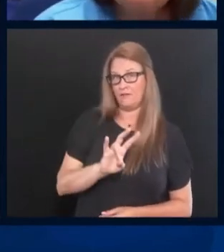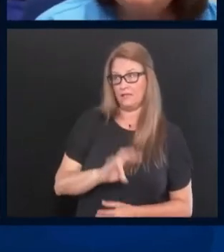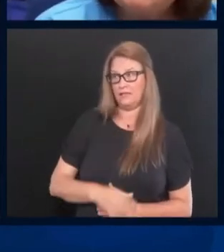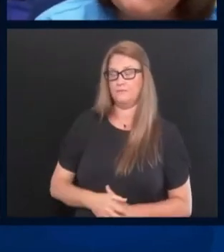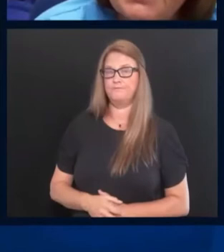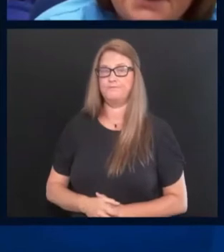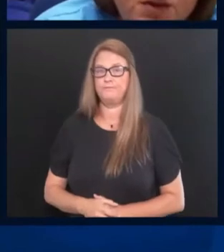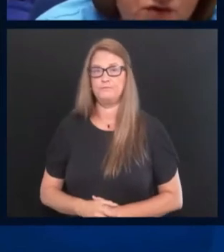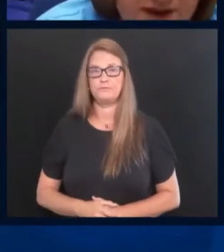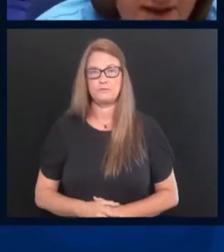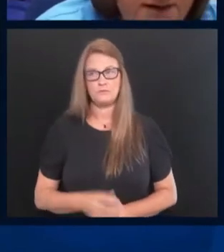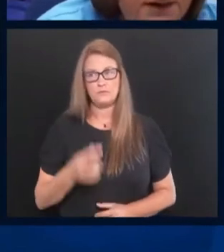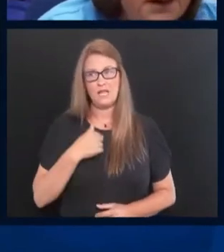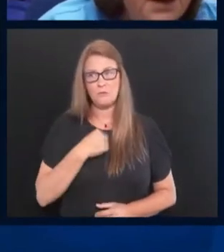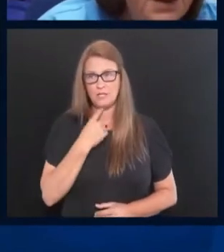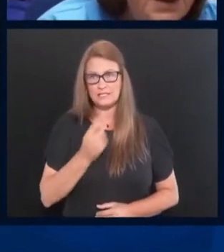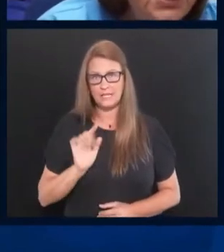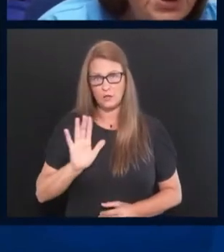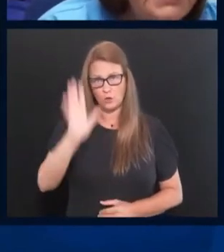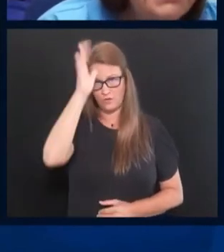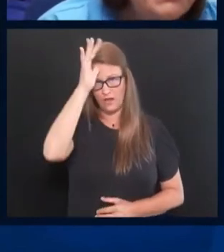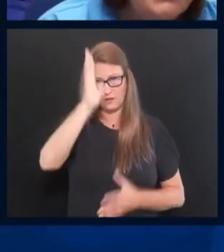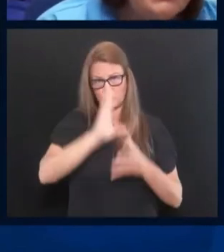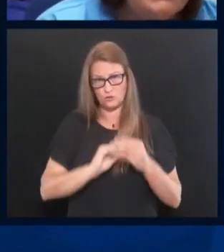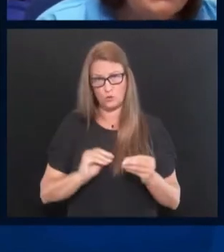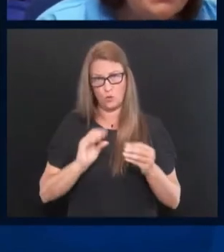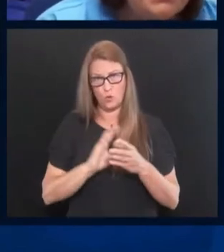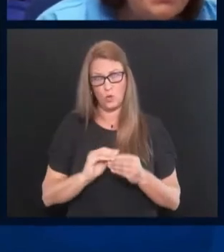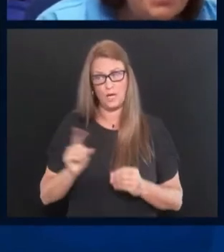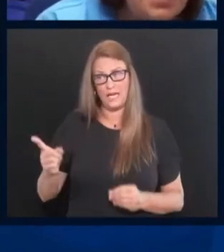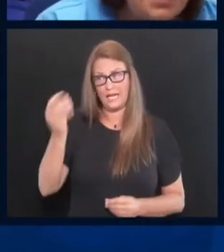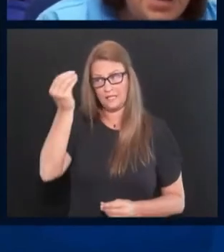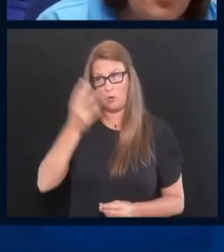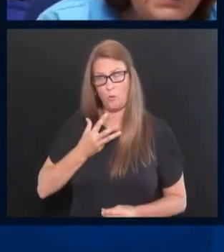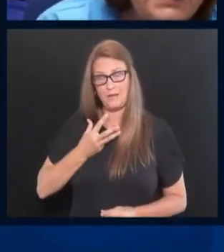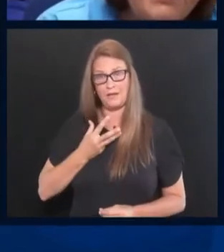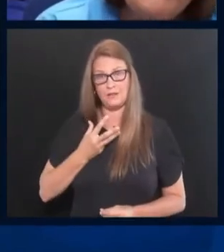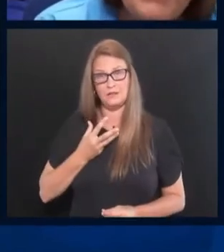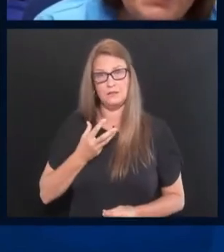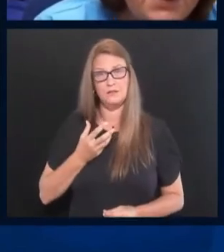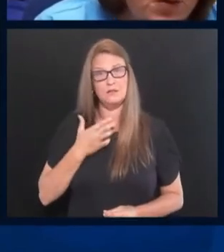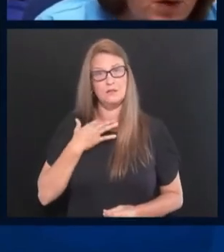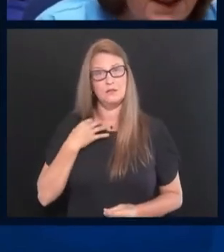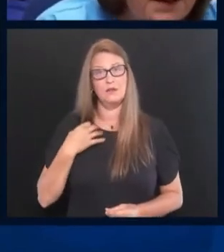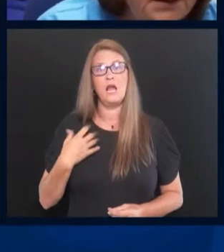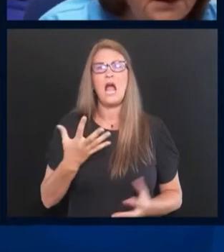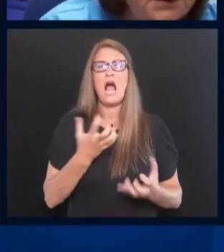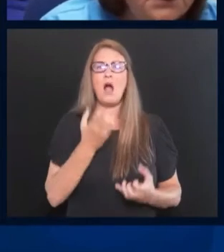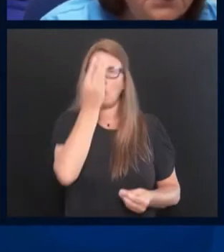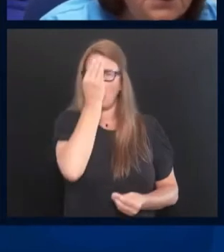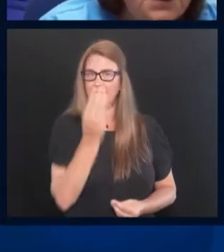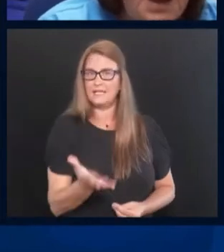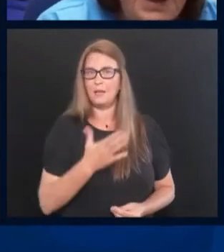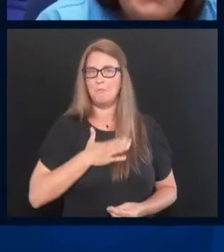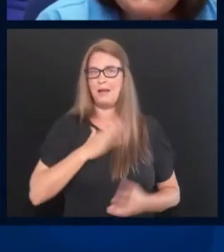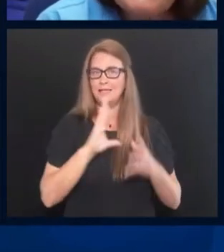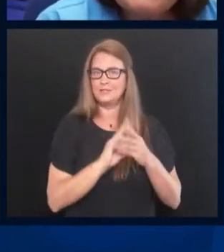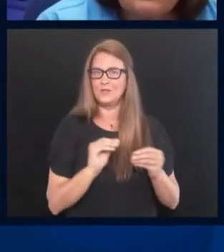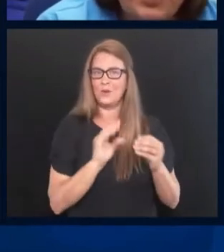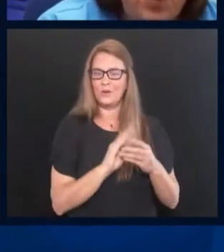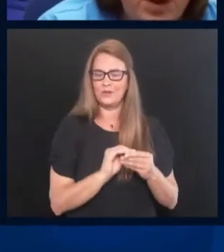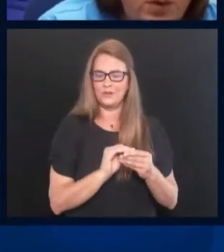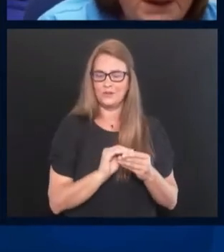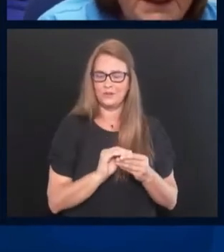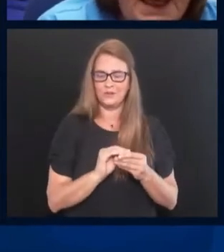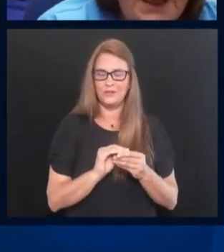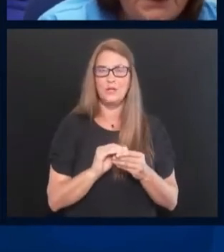I'm going to tell your dad's story. Jason said, I want to tell them my story. I asked